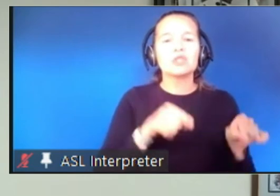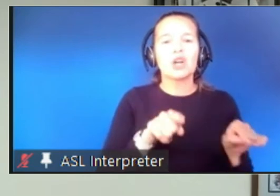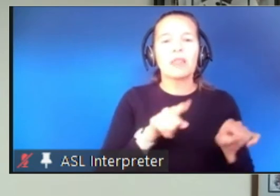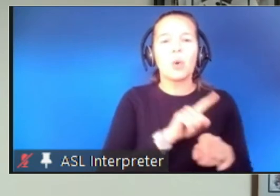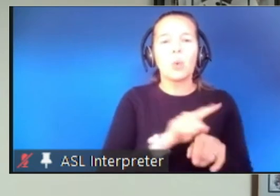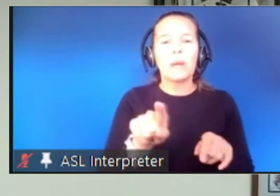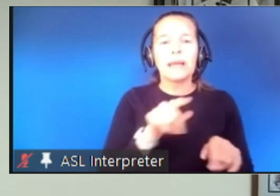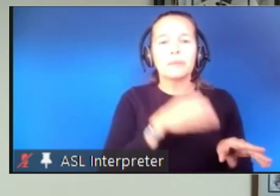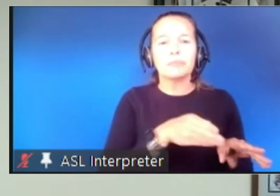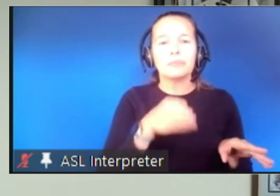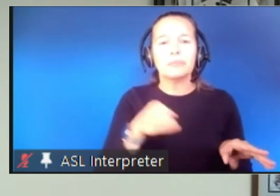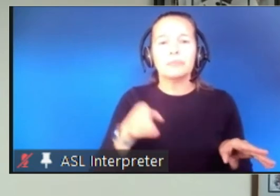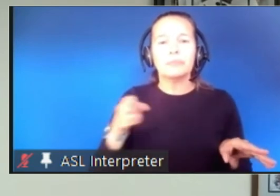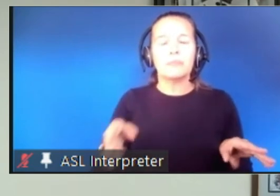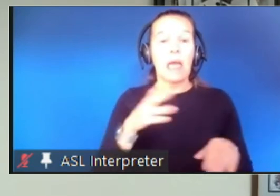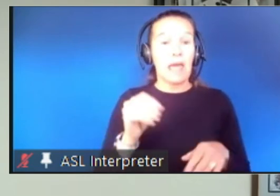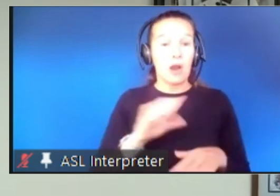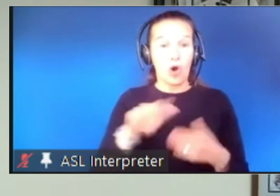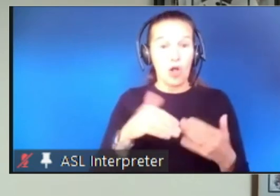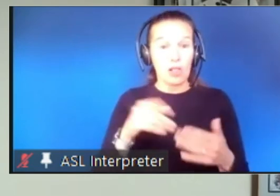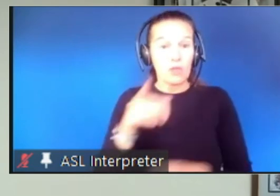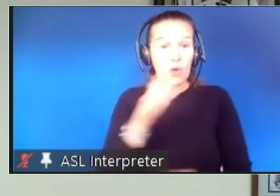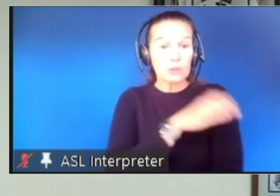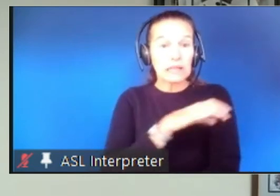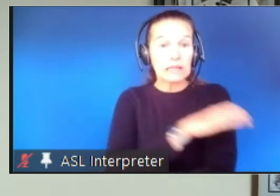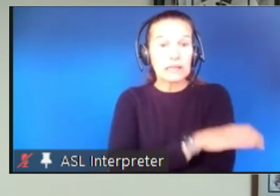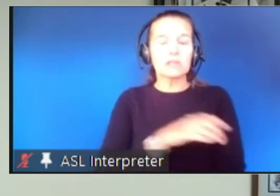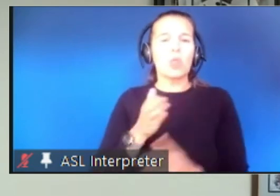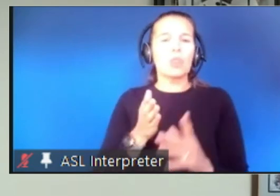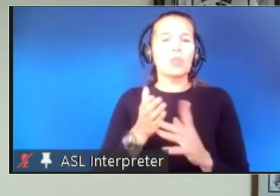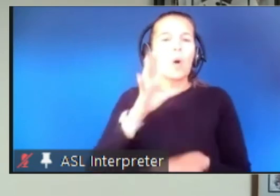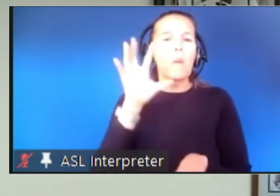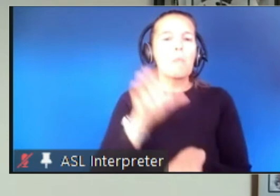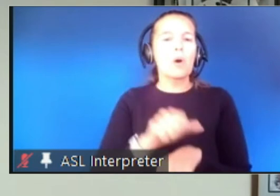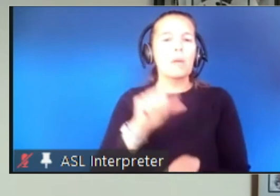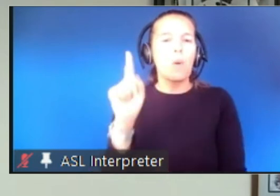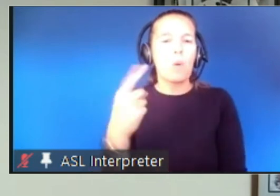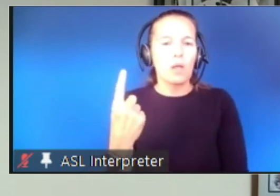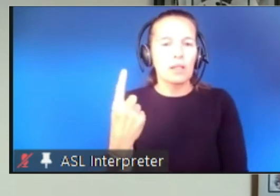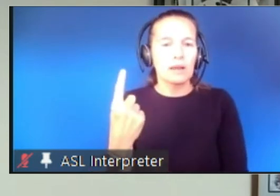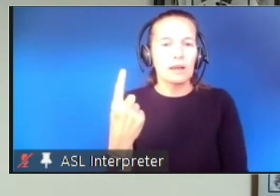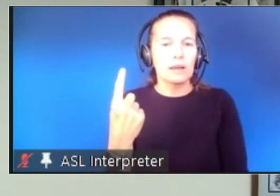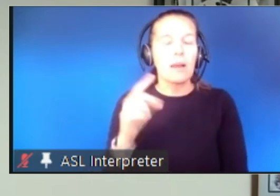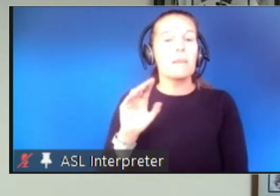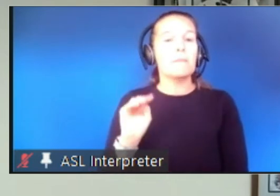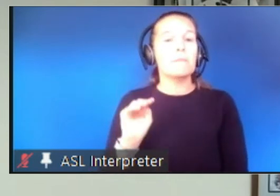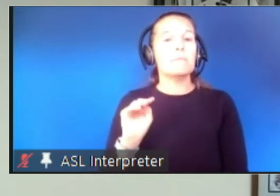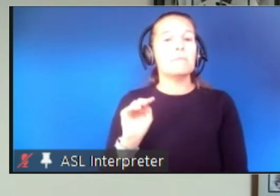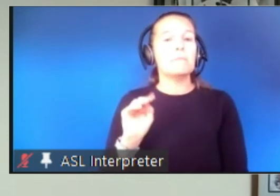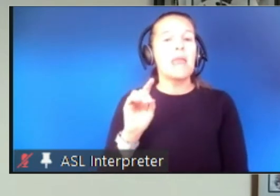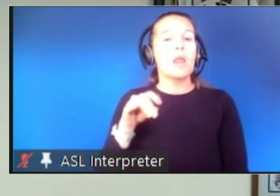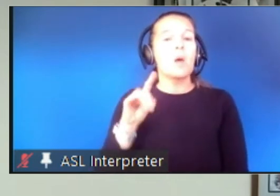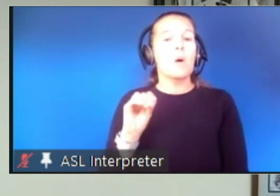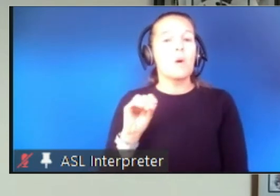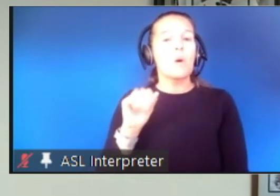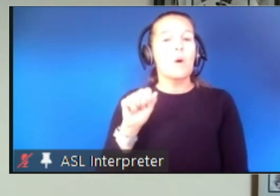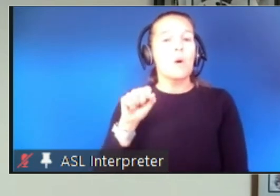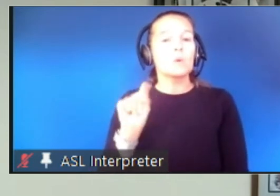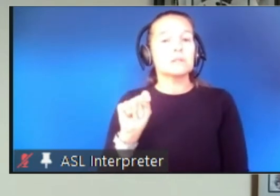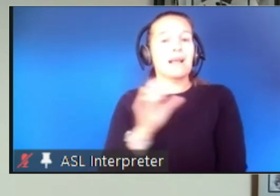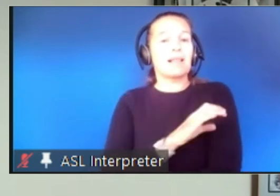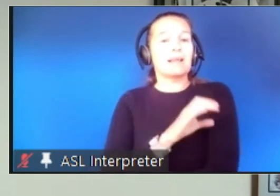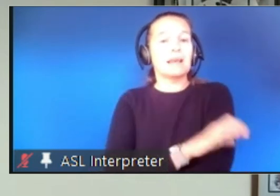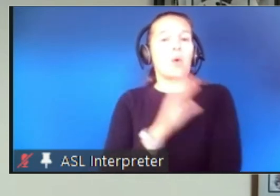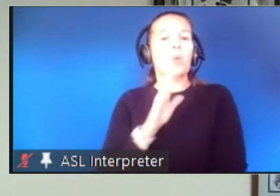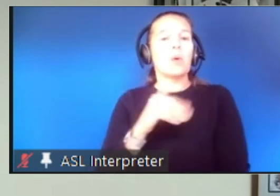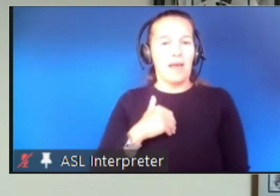All these clinics are by appointment only. Mendocino Coast Clinic has an event on Friday and this